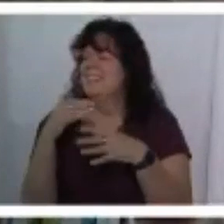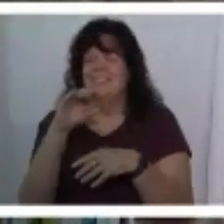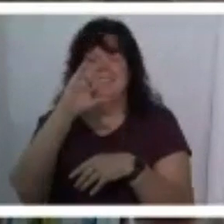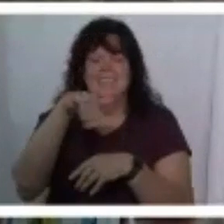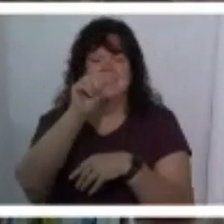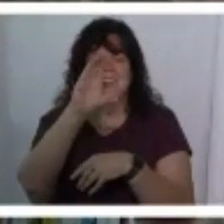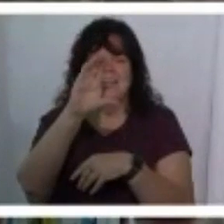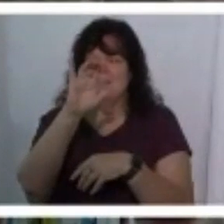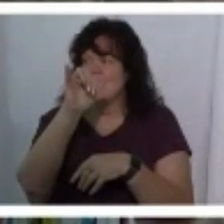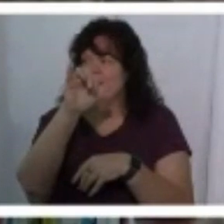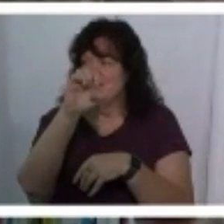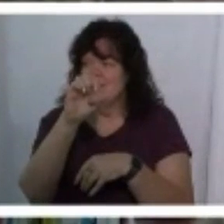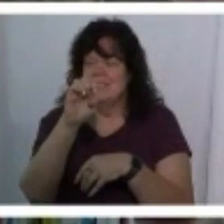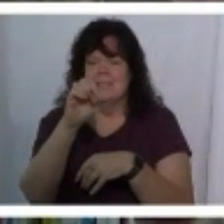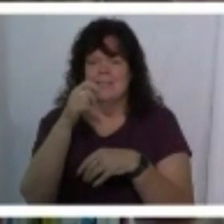my oldest